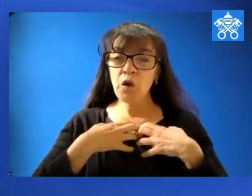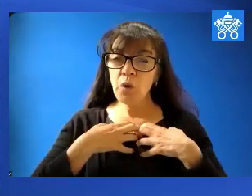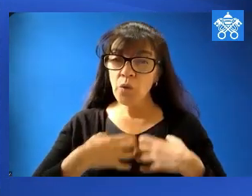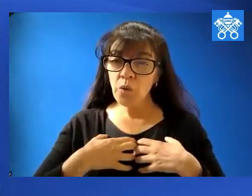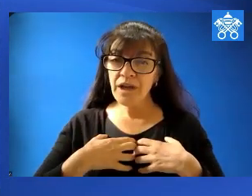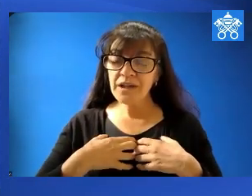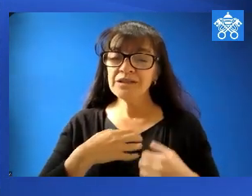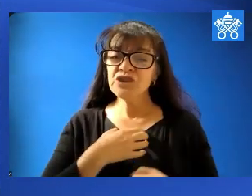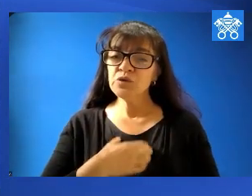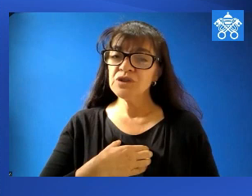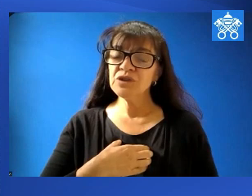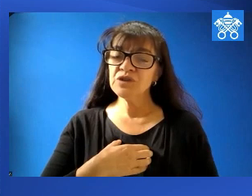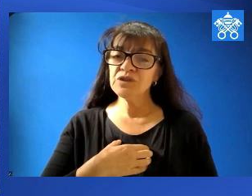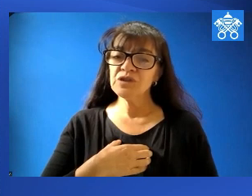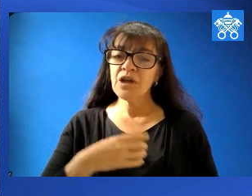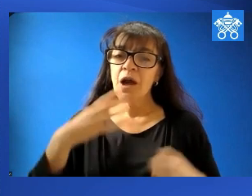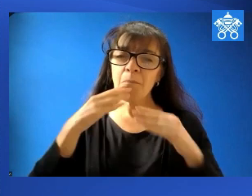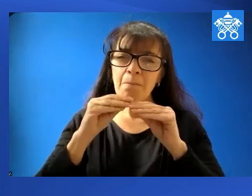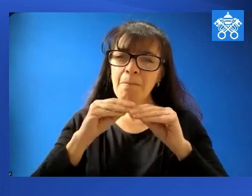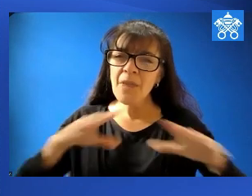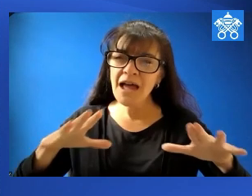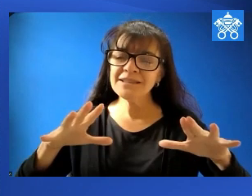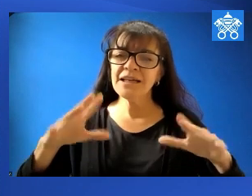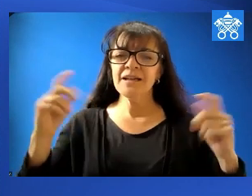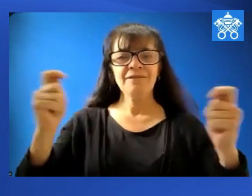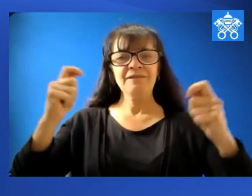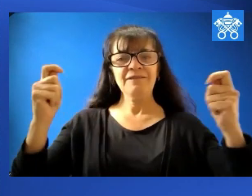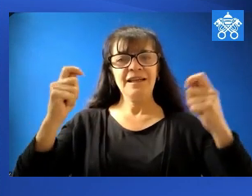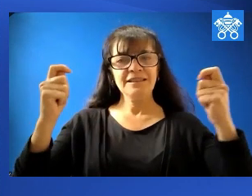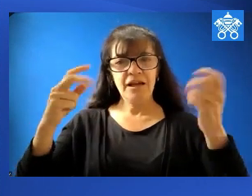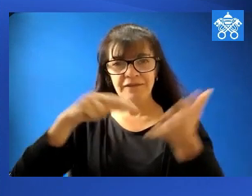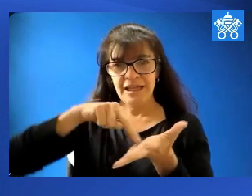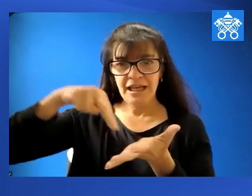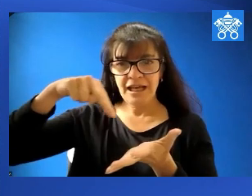I wish you a blessed Feast of the Assumption.